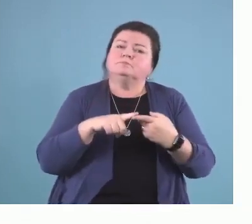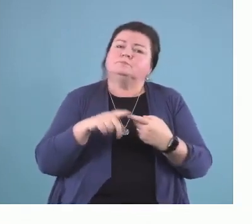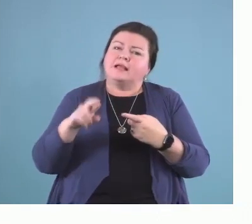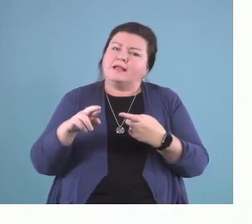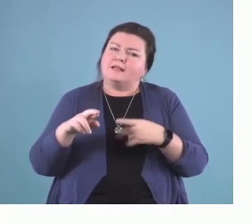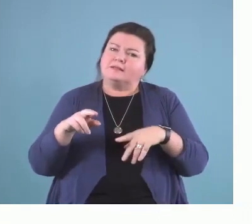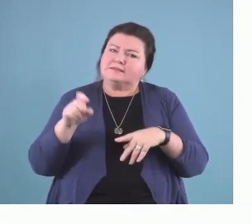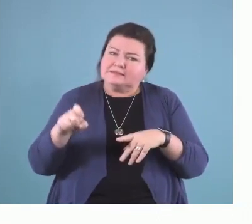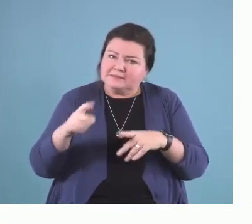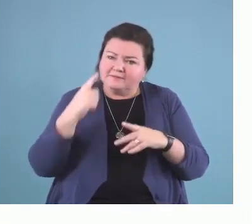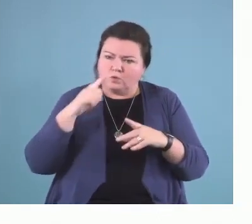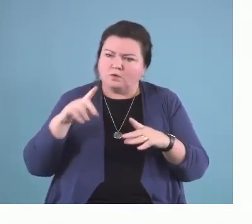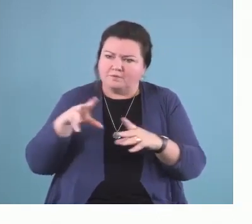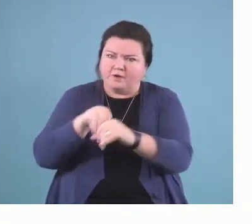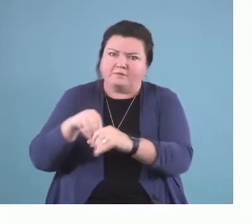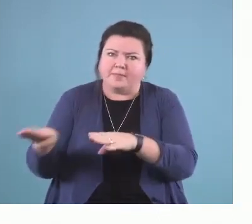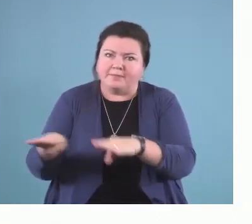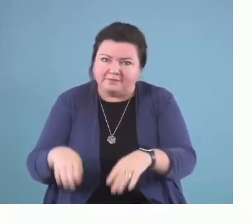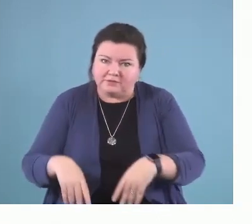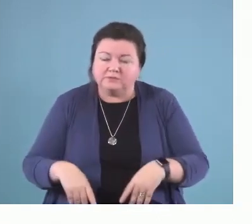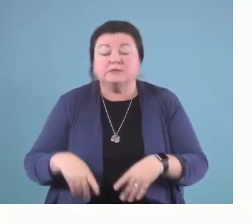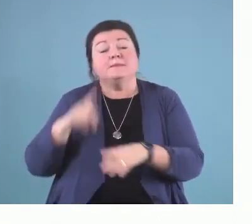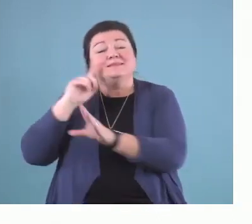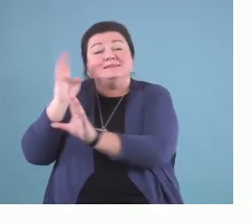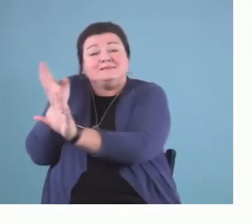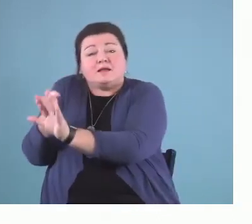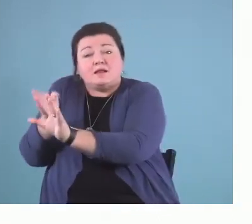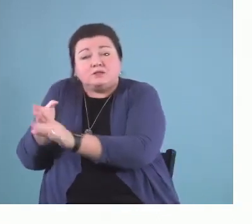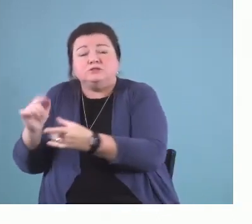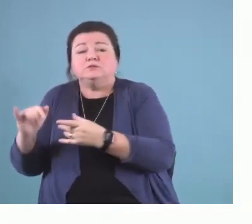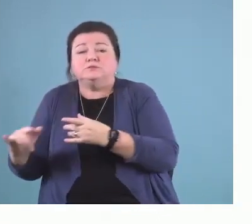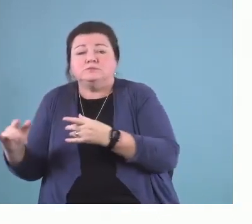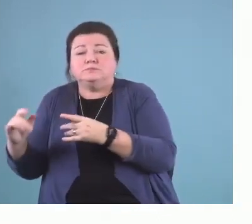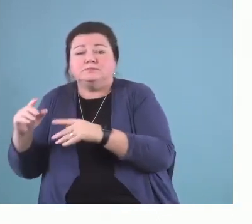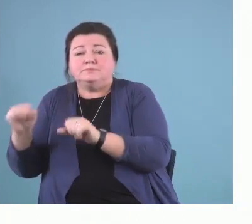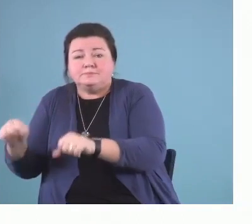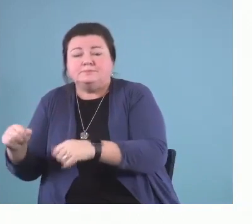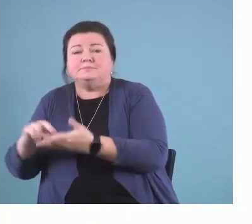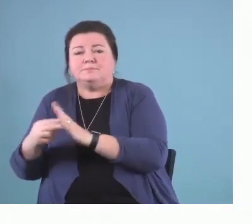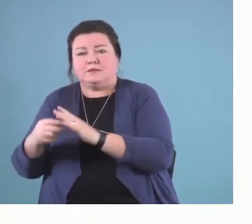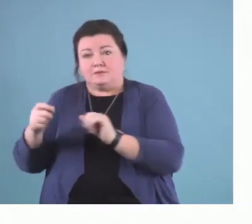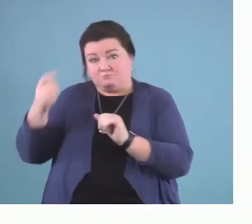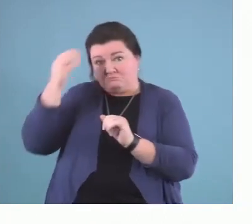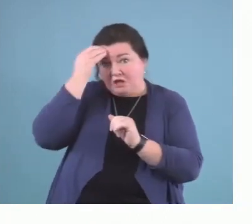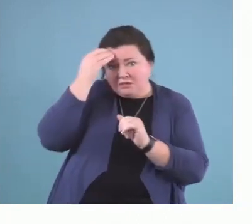while psychological capability refers to the required knowledge and mental capacity to perform it.